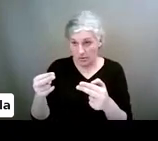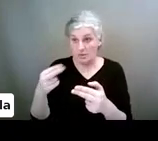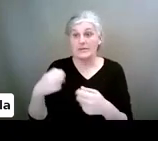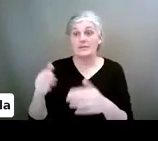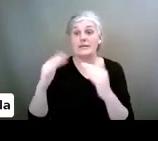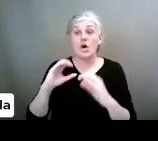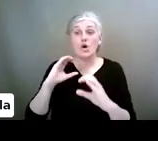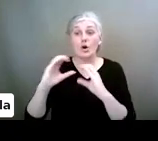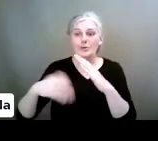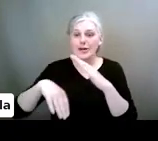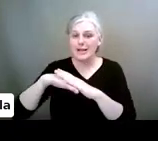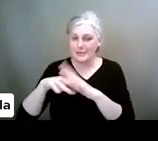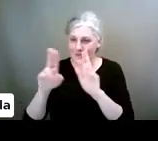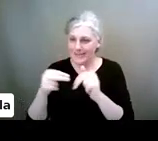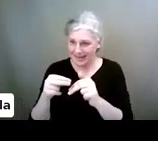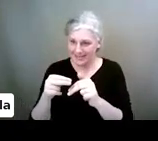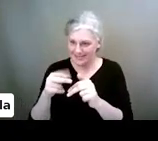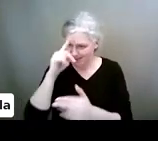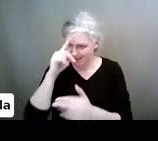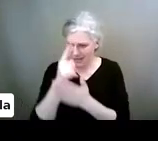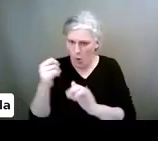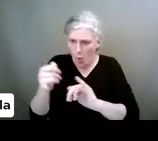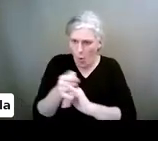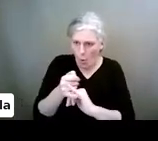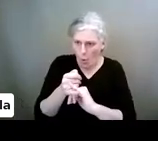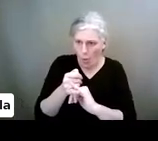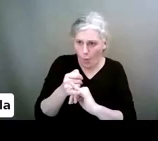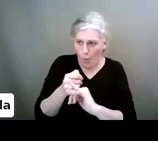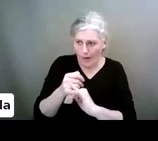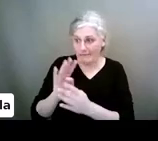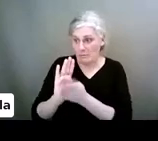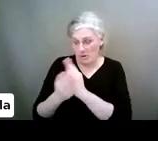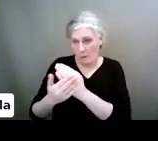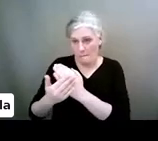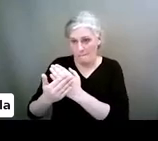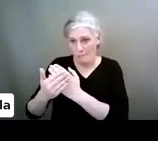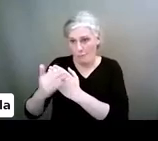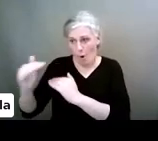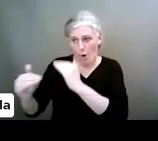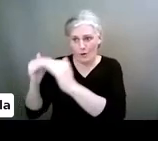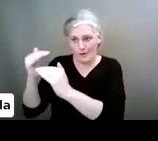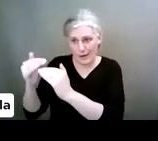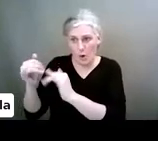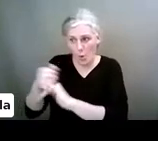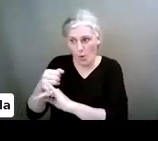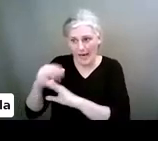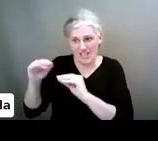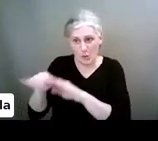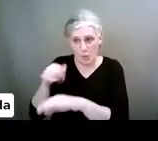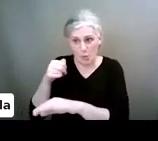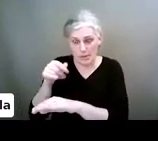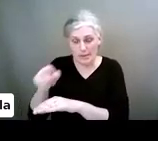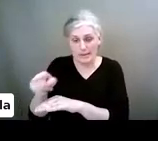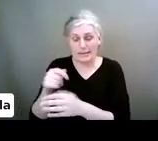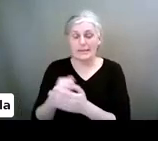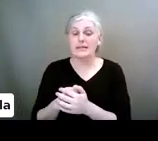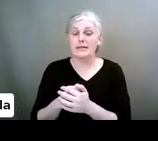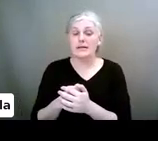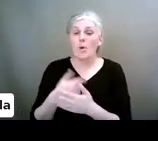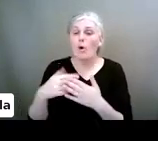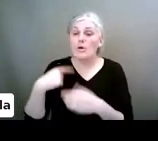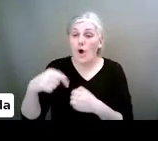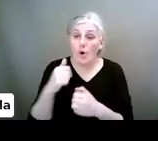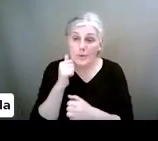limits. You can decide who and, you know, together as they get older, who they can talk to. What are they always allowed? You know,